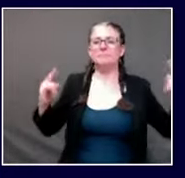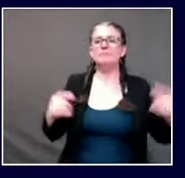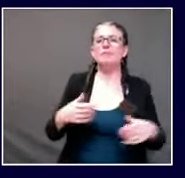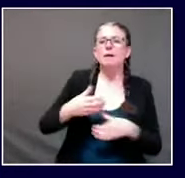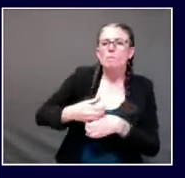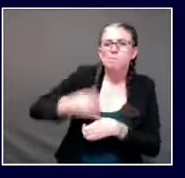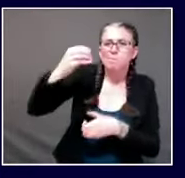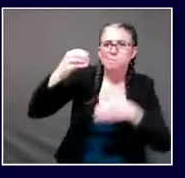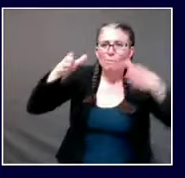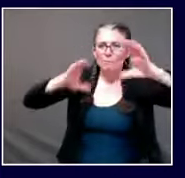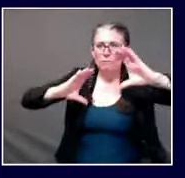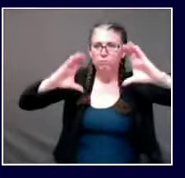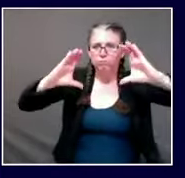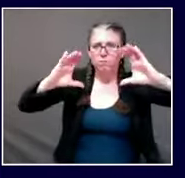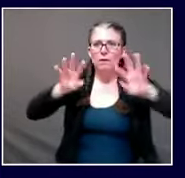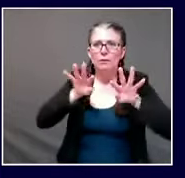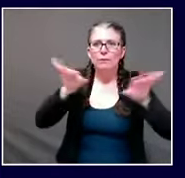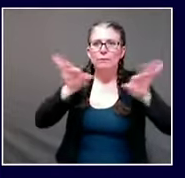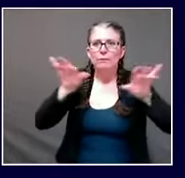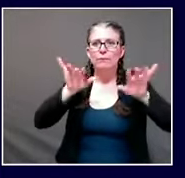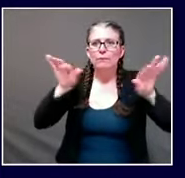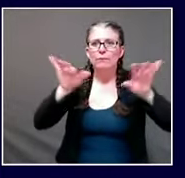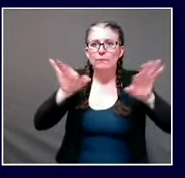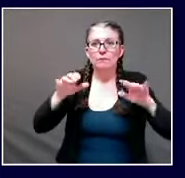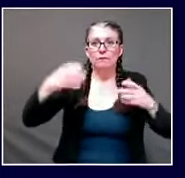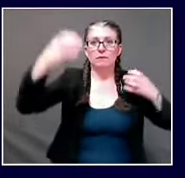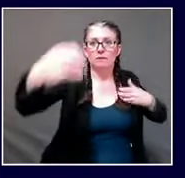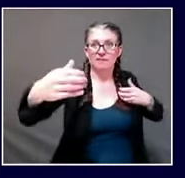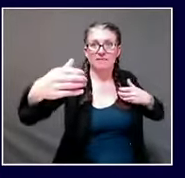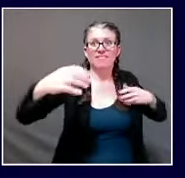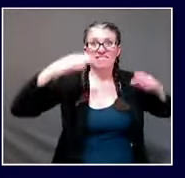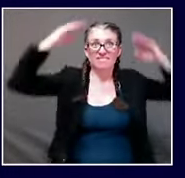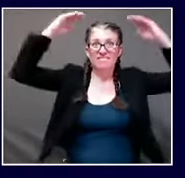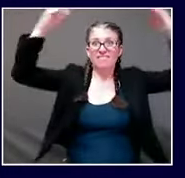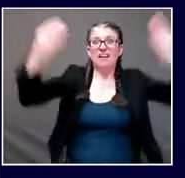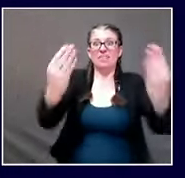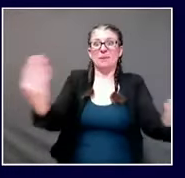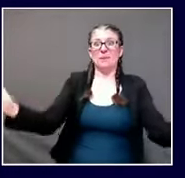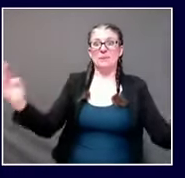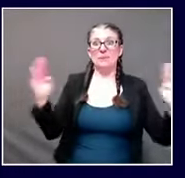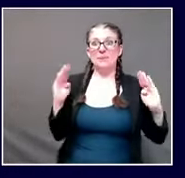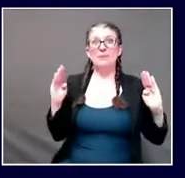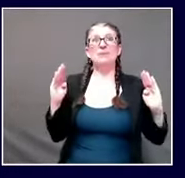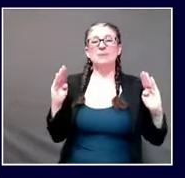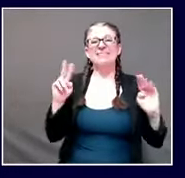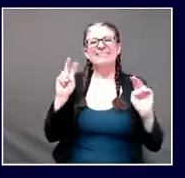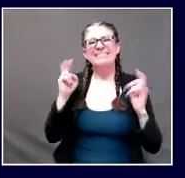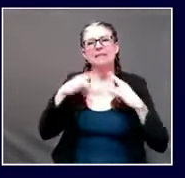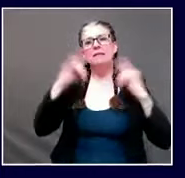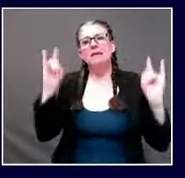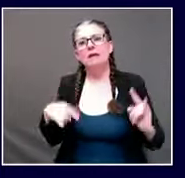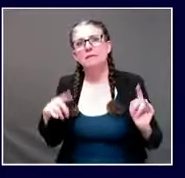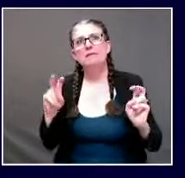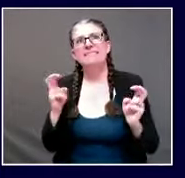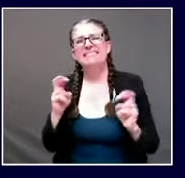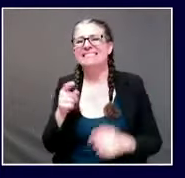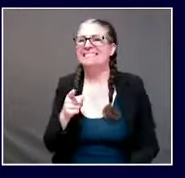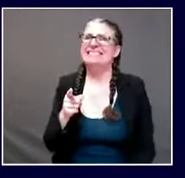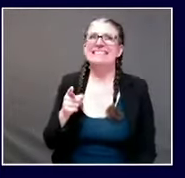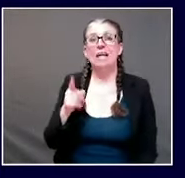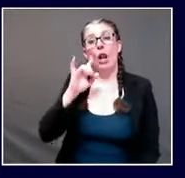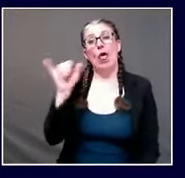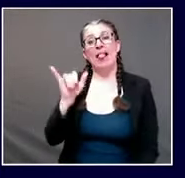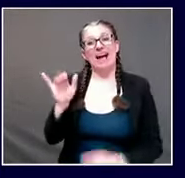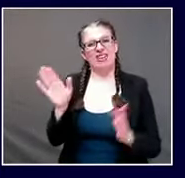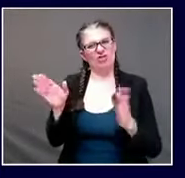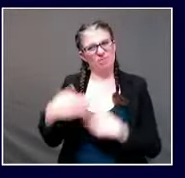rooms and a lot less like outdoor dining and the protections that are afforded by being outdoors with